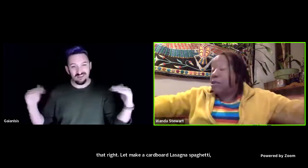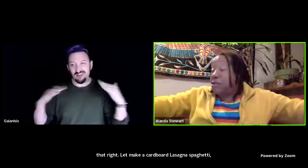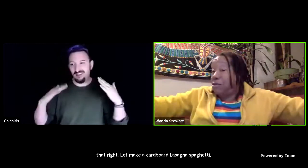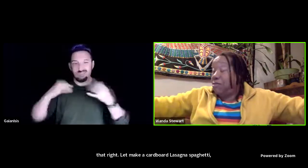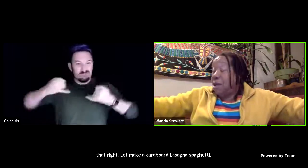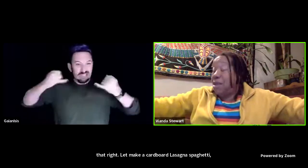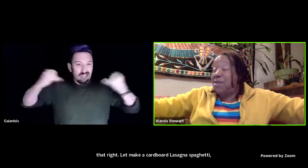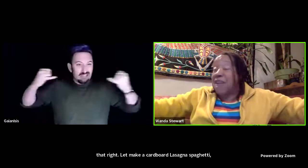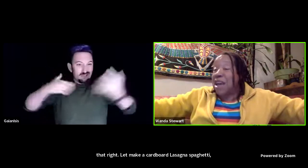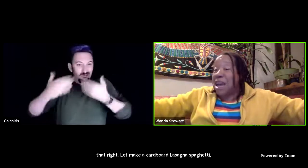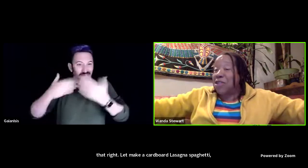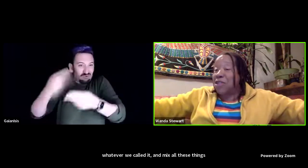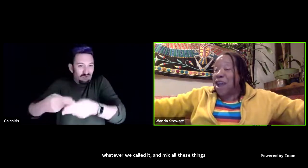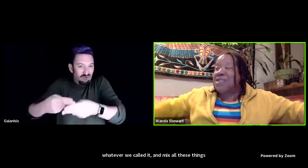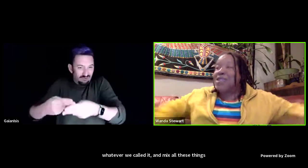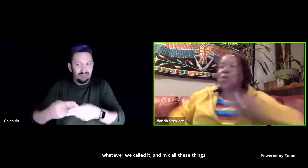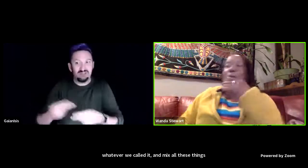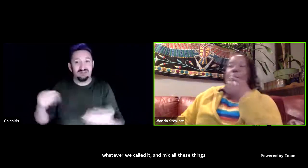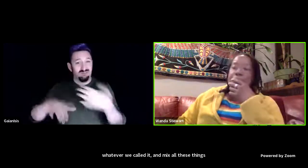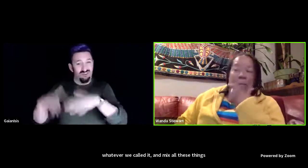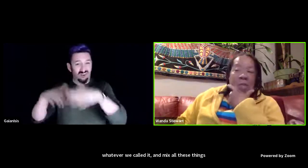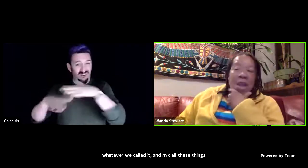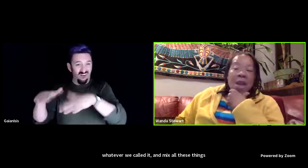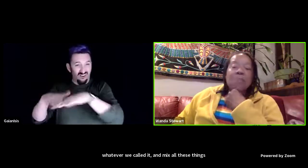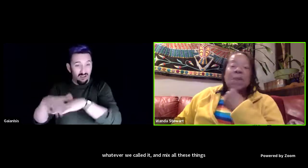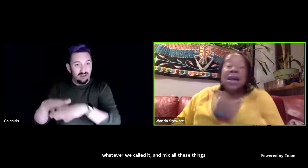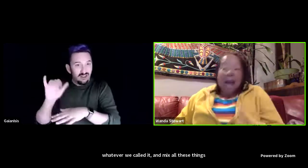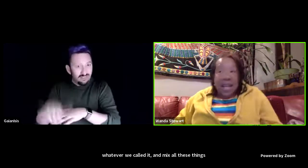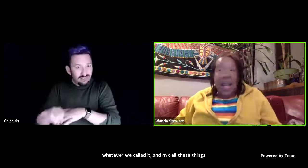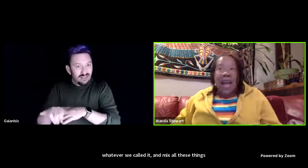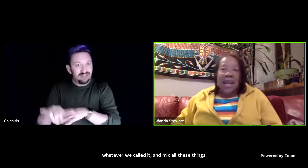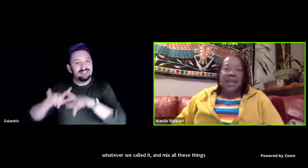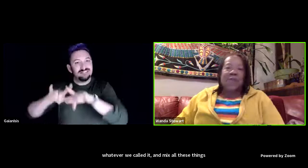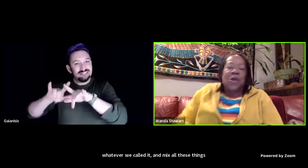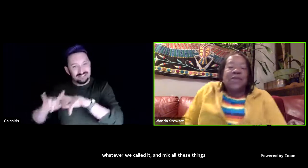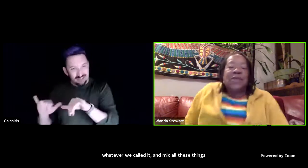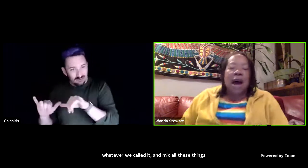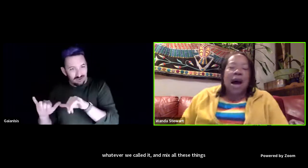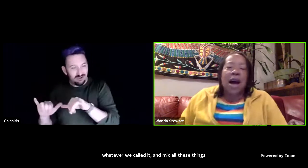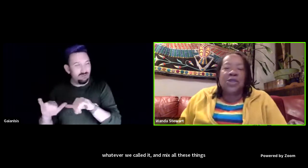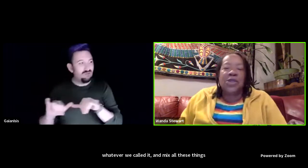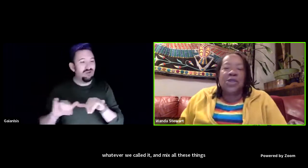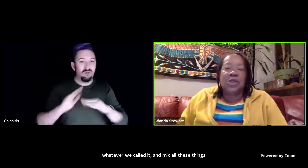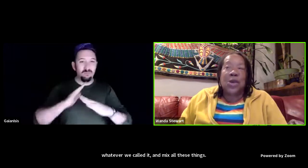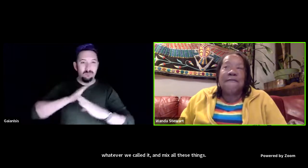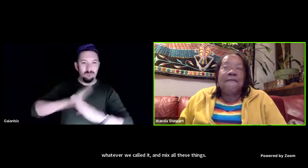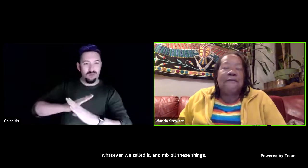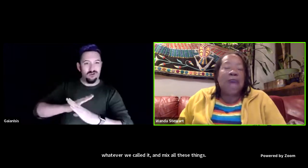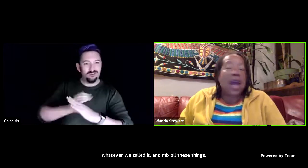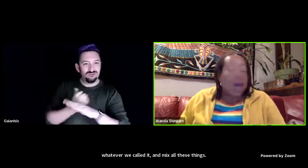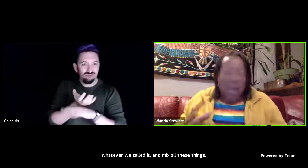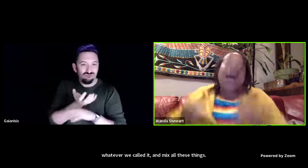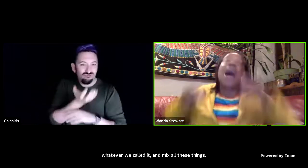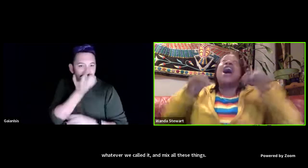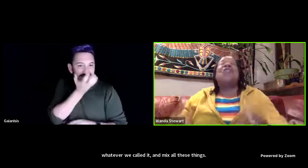knock out the grass as well but again it was a hundred feet